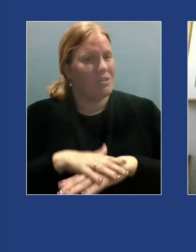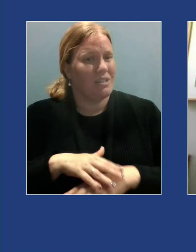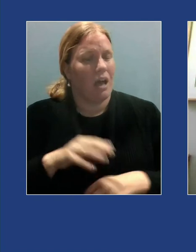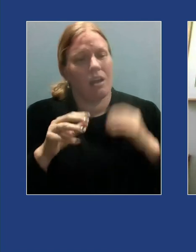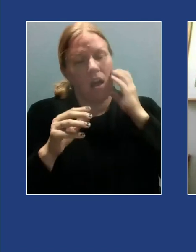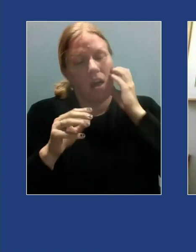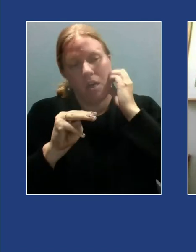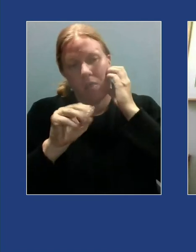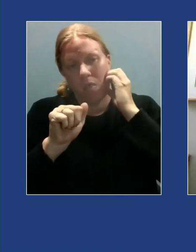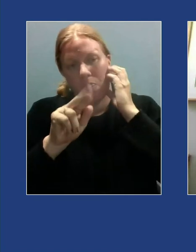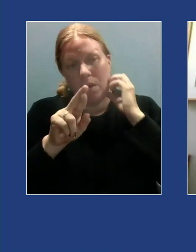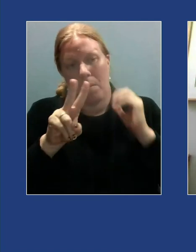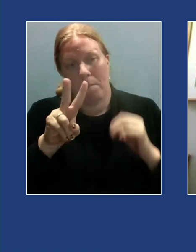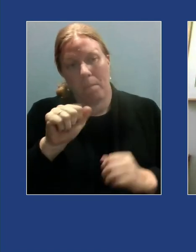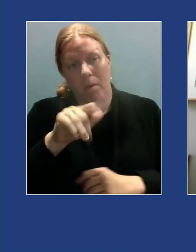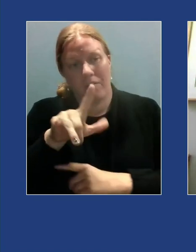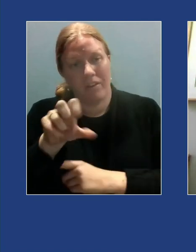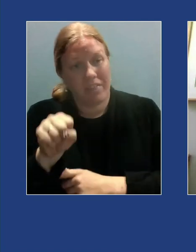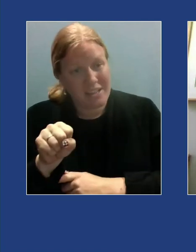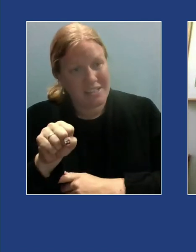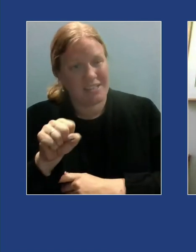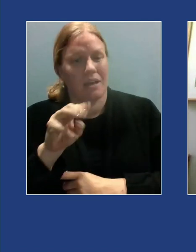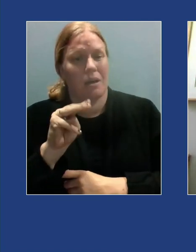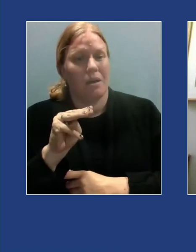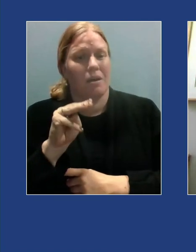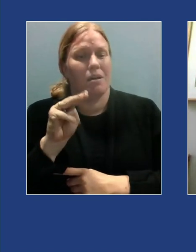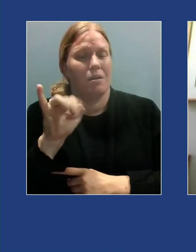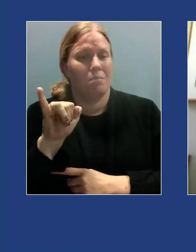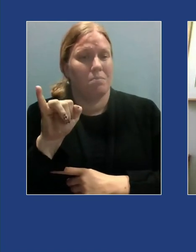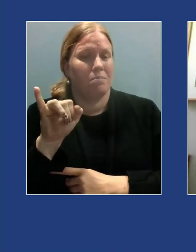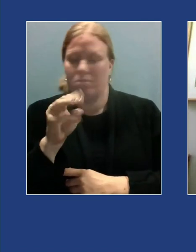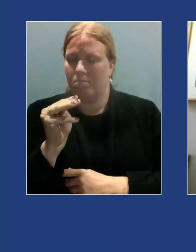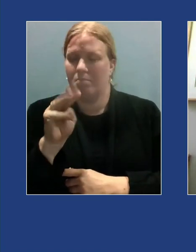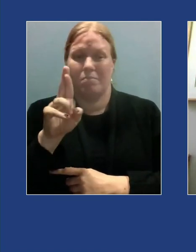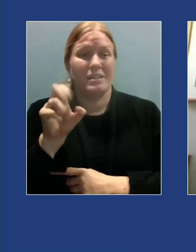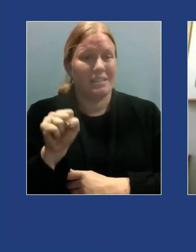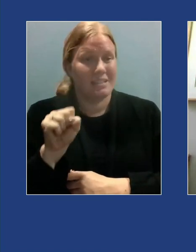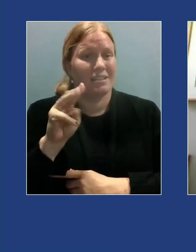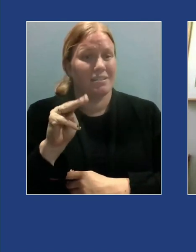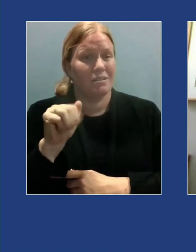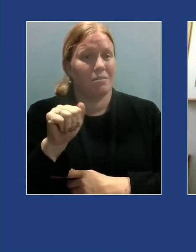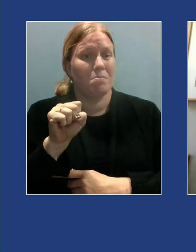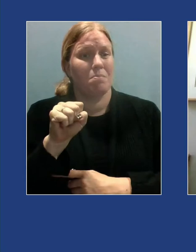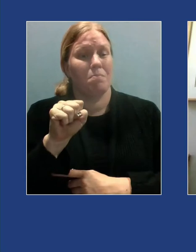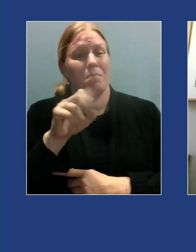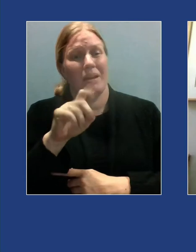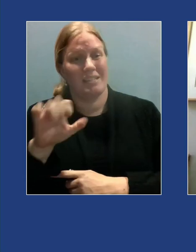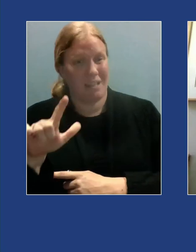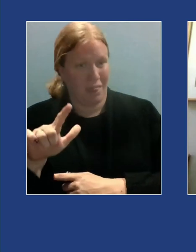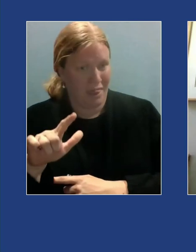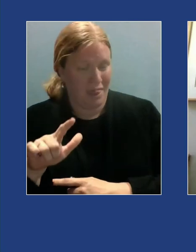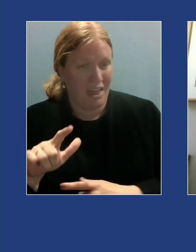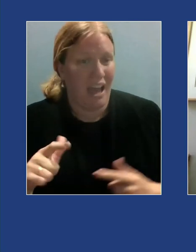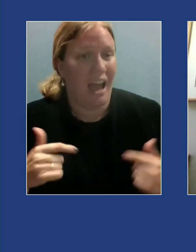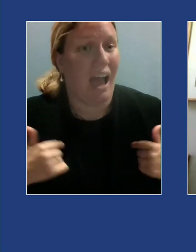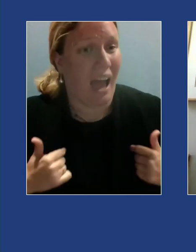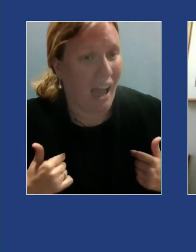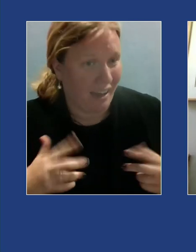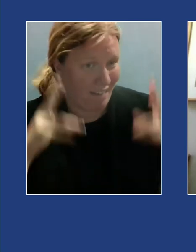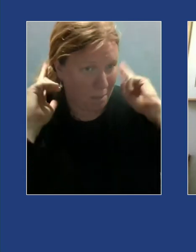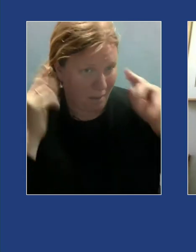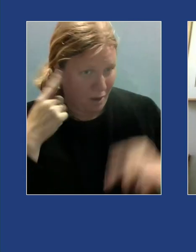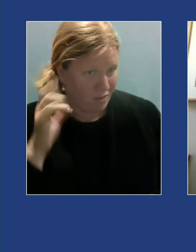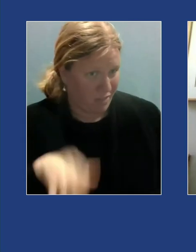Maisel which I even cut my hair my hair for but when production stopped for much of the last year I had to reinvent myself again